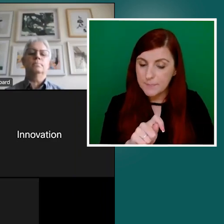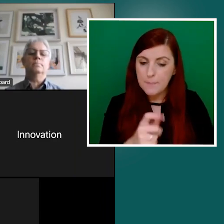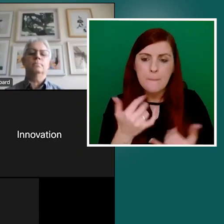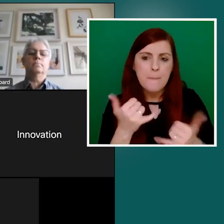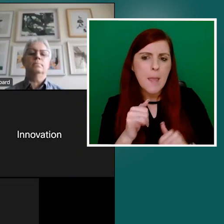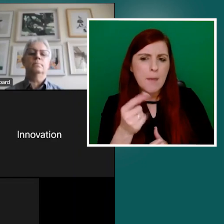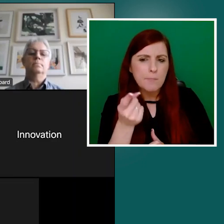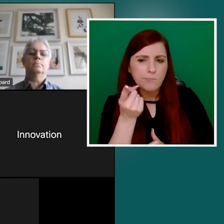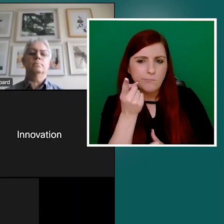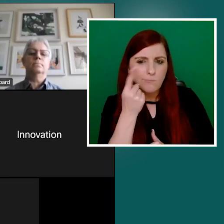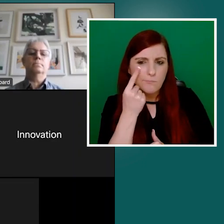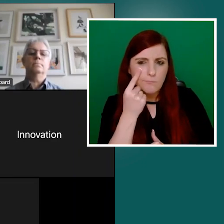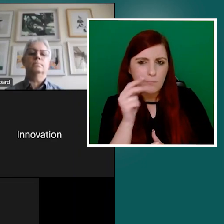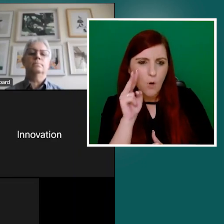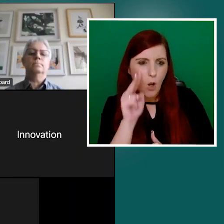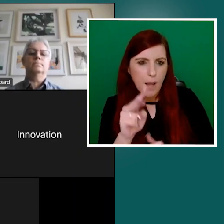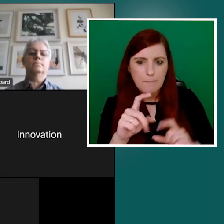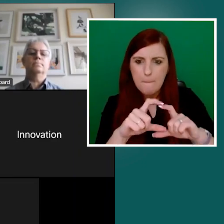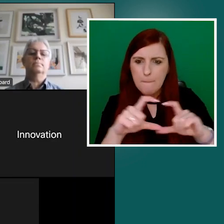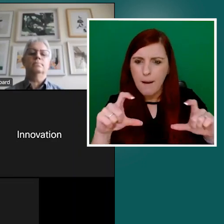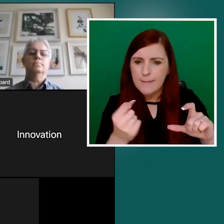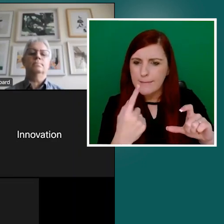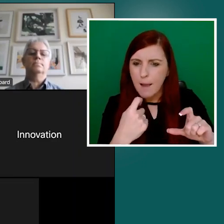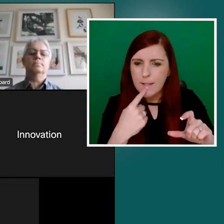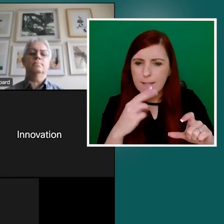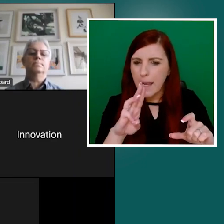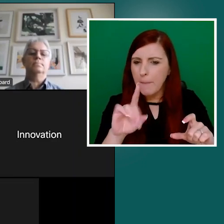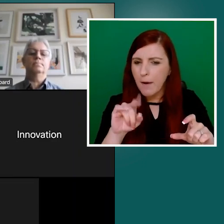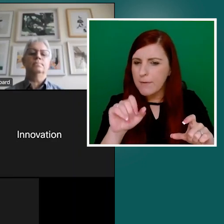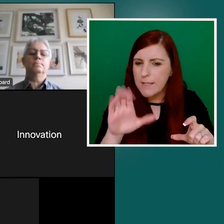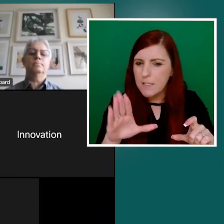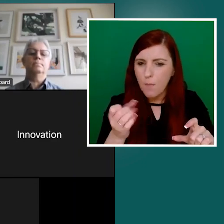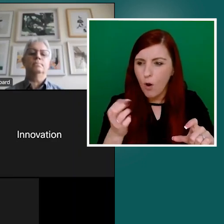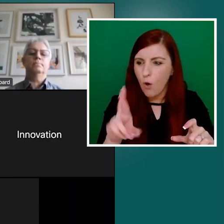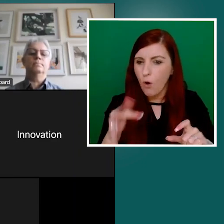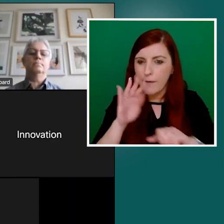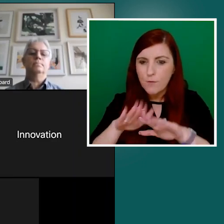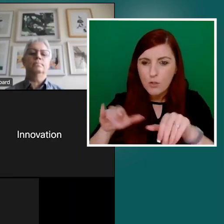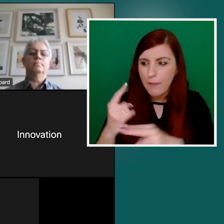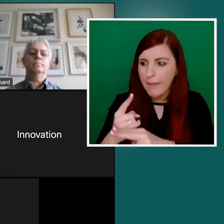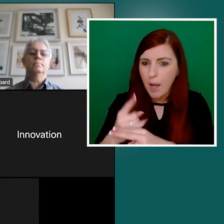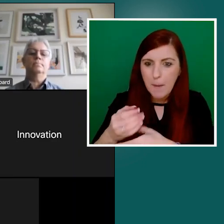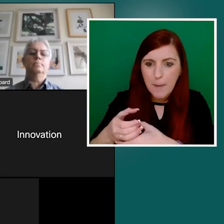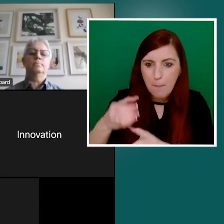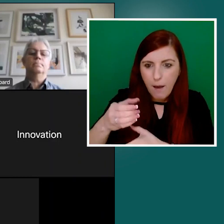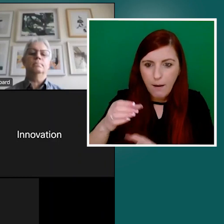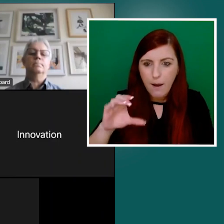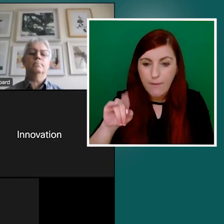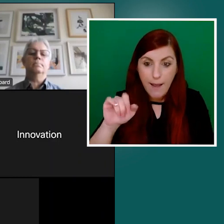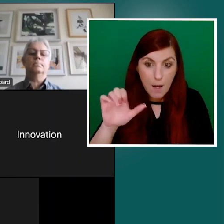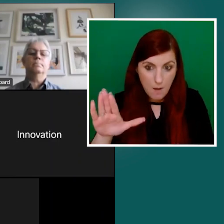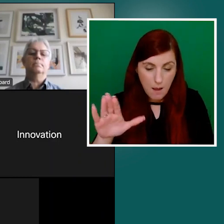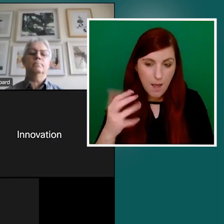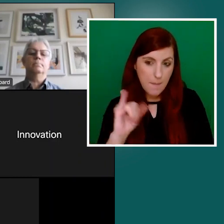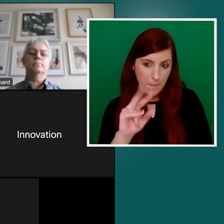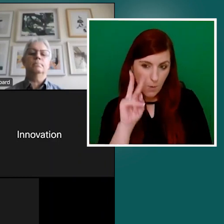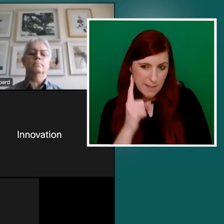a box of paracetamol or if you happen to have children, a bottle of calcual. And you might see on the bottle,